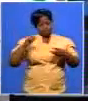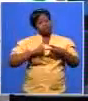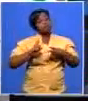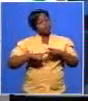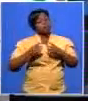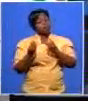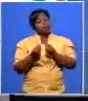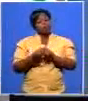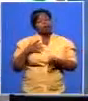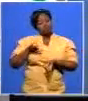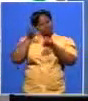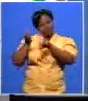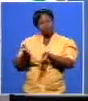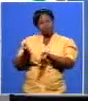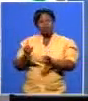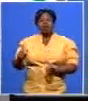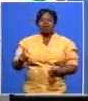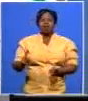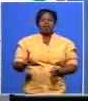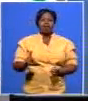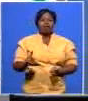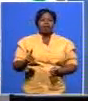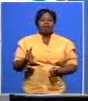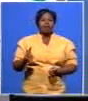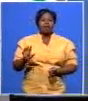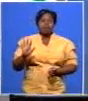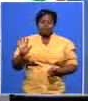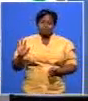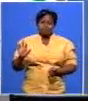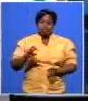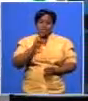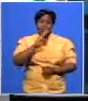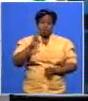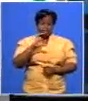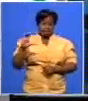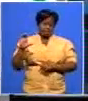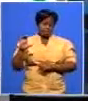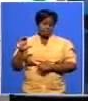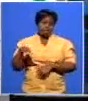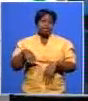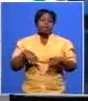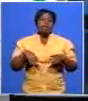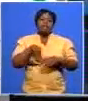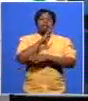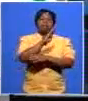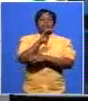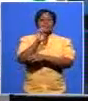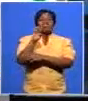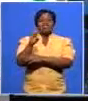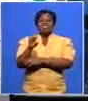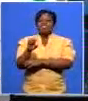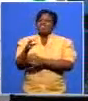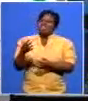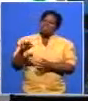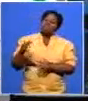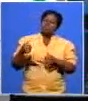helen is is not a genuine about is that in the western cape pee which is doing very